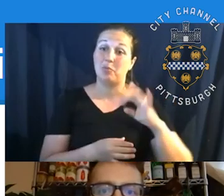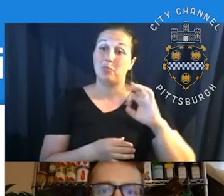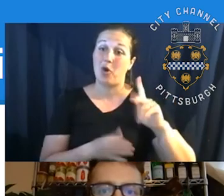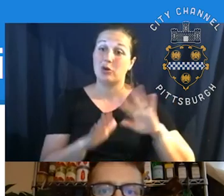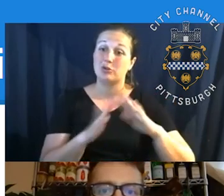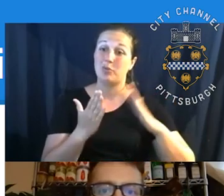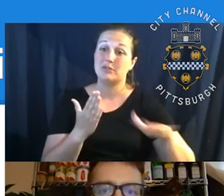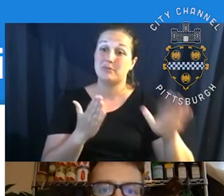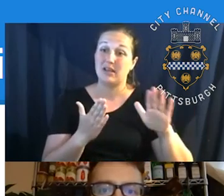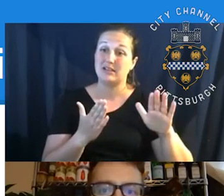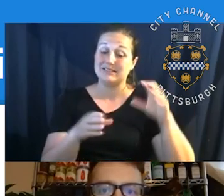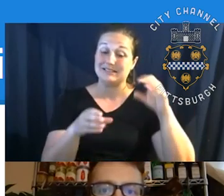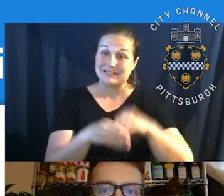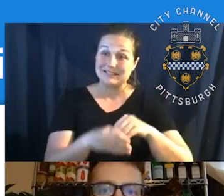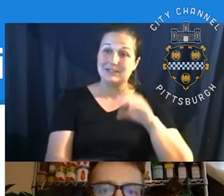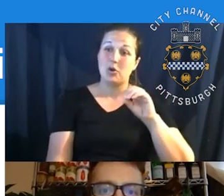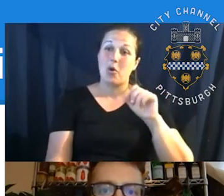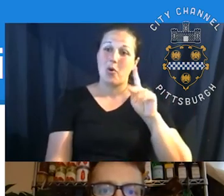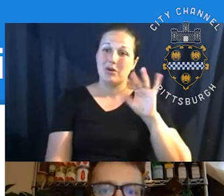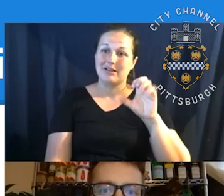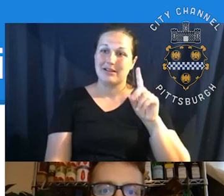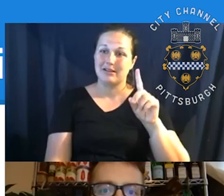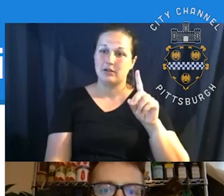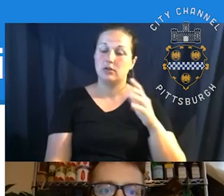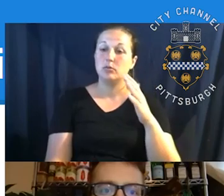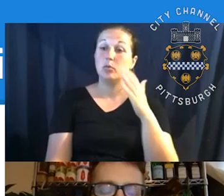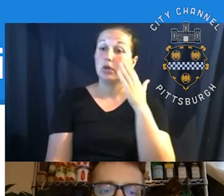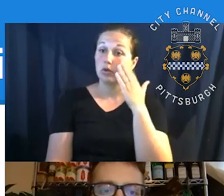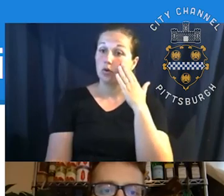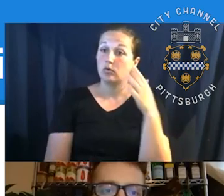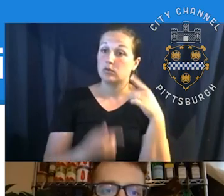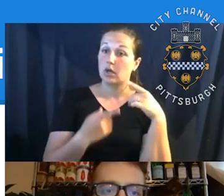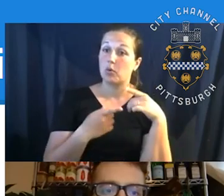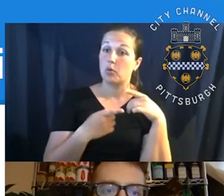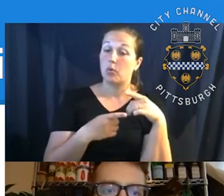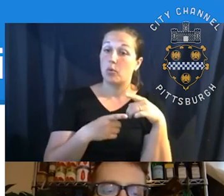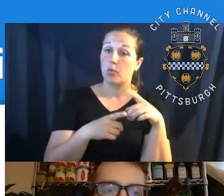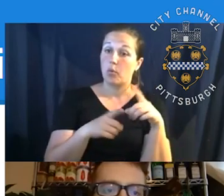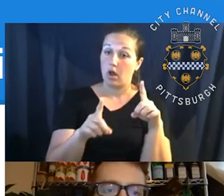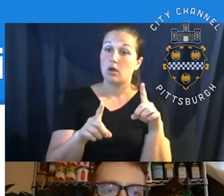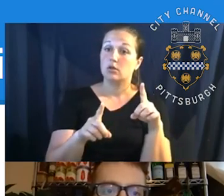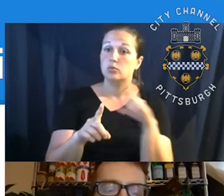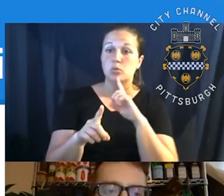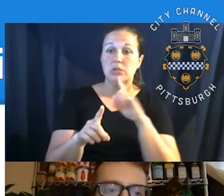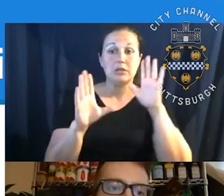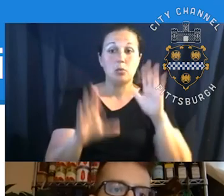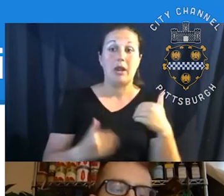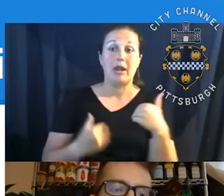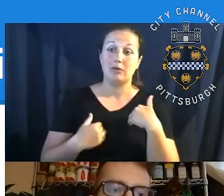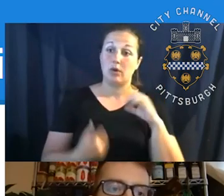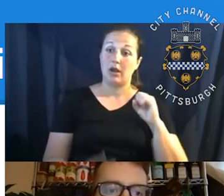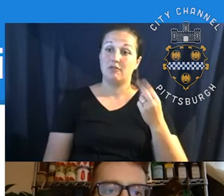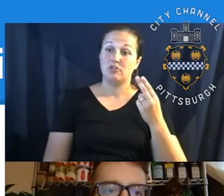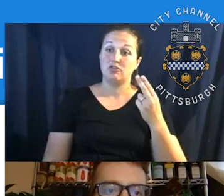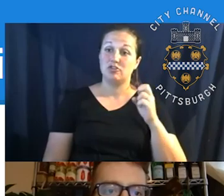in Oakland. Uh, we know that, well, while you have a great asset in Shenley Park, um, the neighborhood